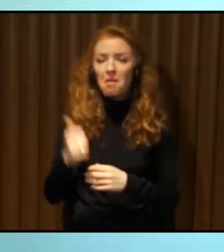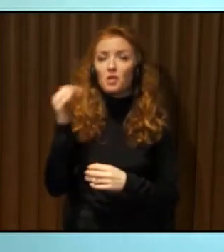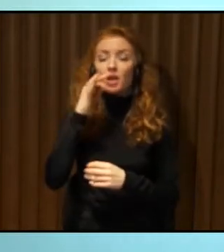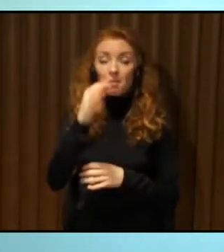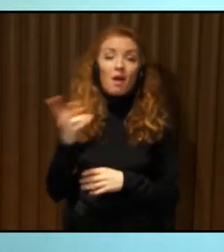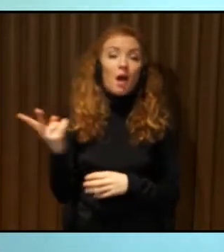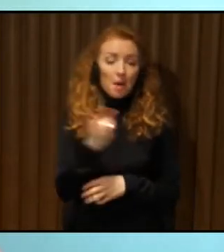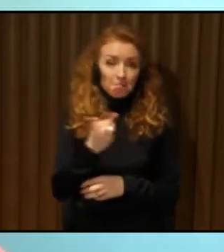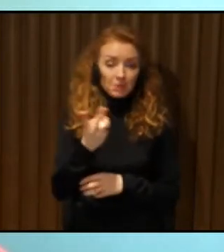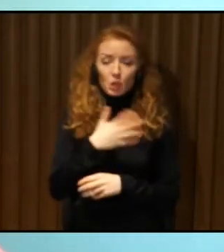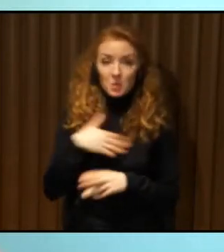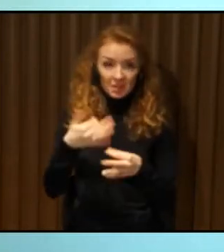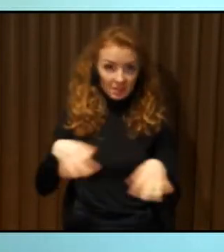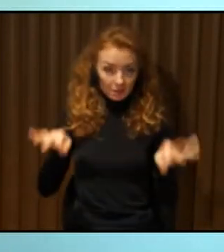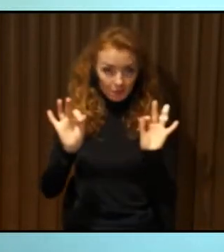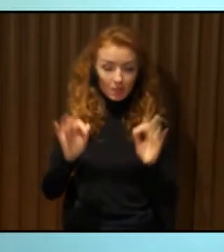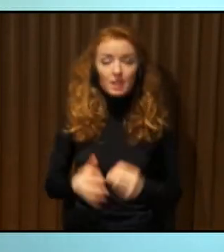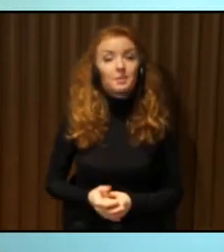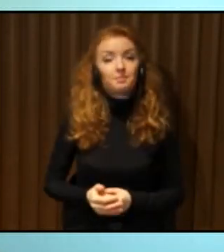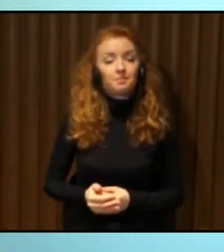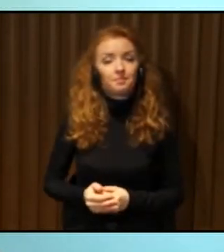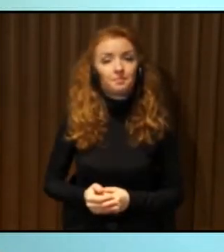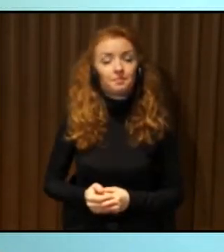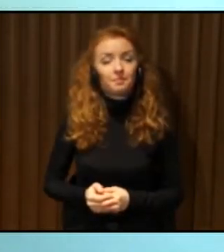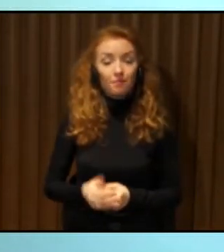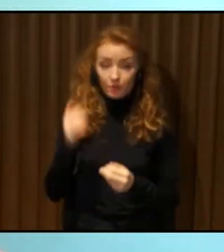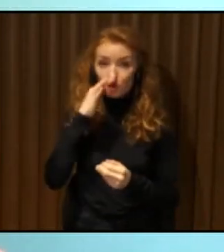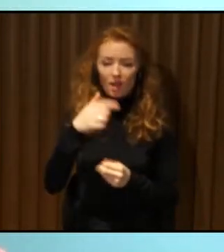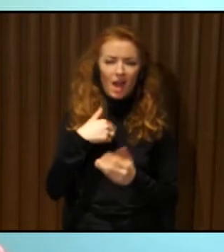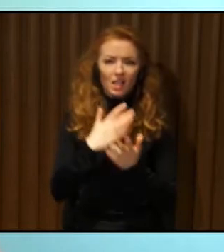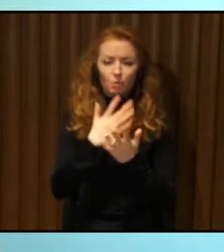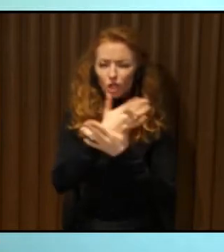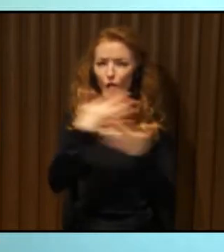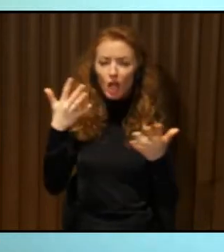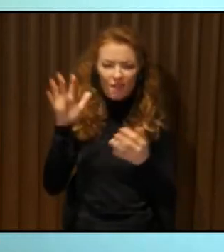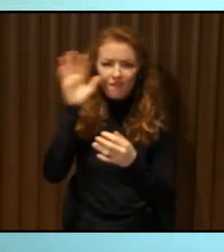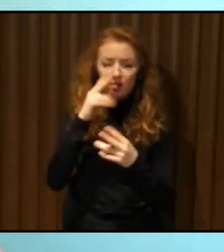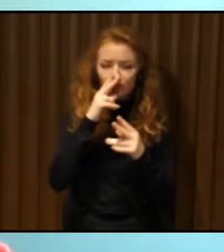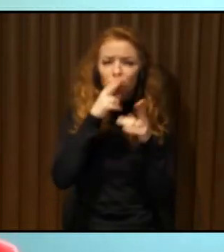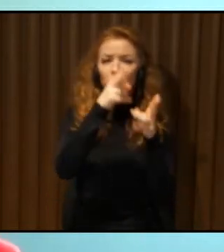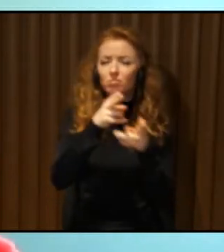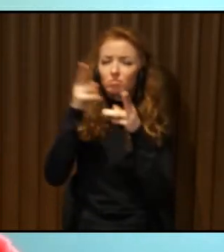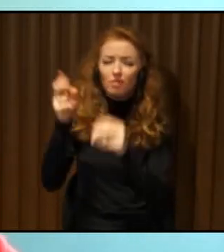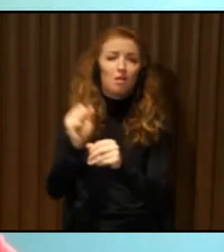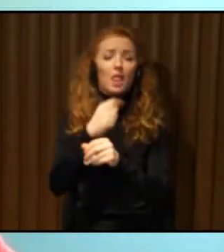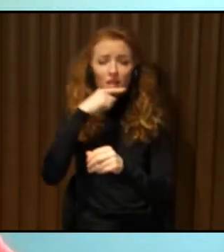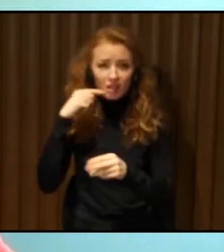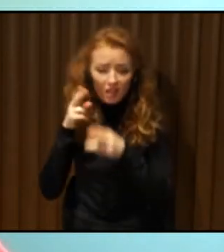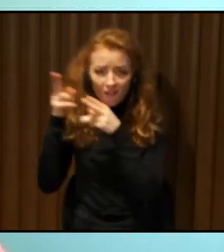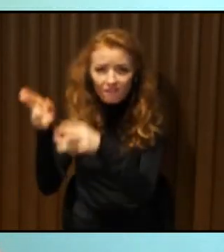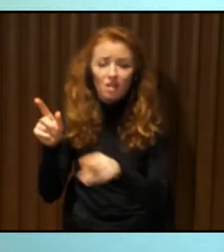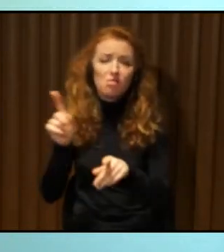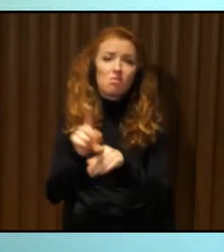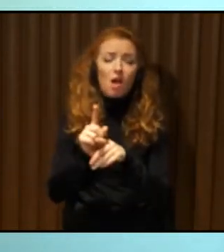Why? What I've seen in different countries, because we worked in the Middle East, in Russia, in the US, in Canada.